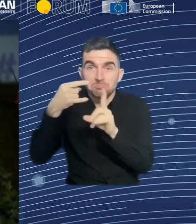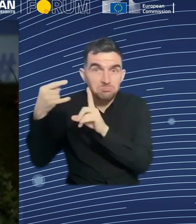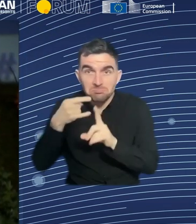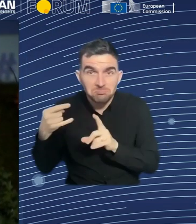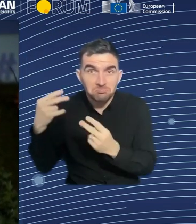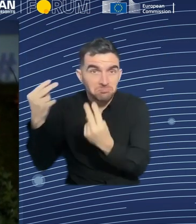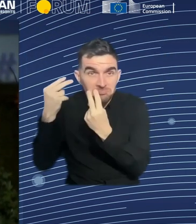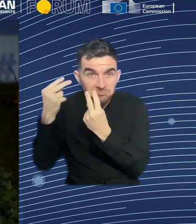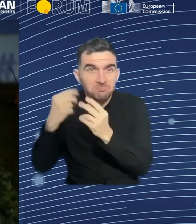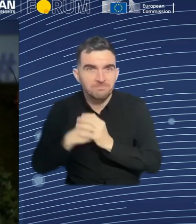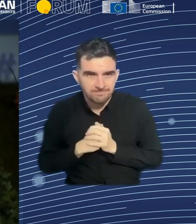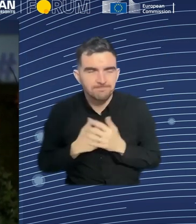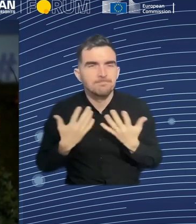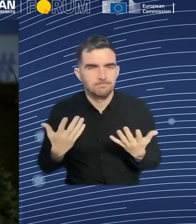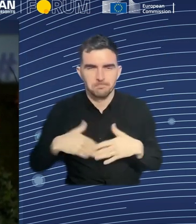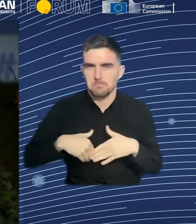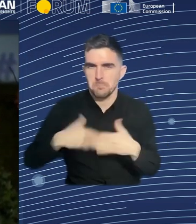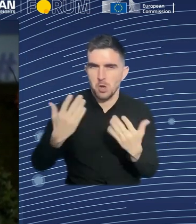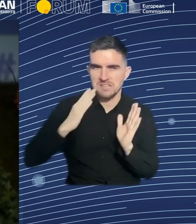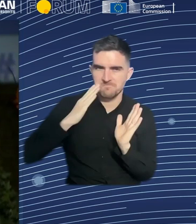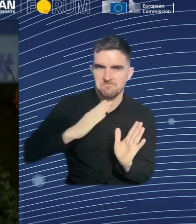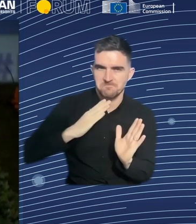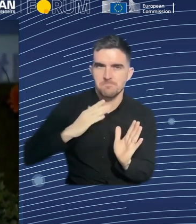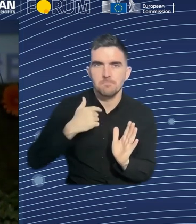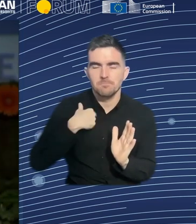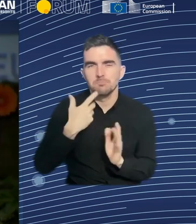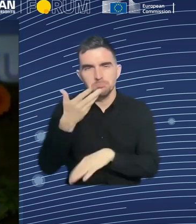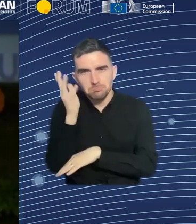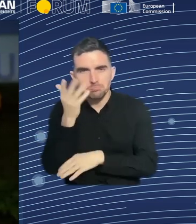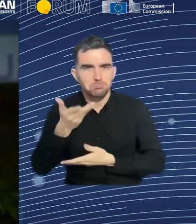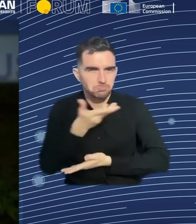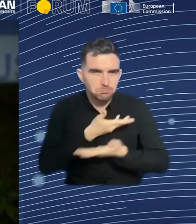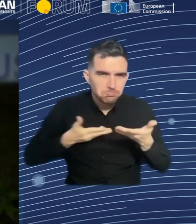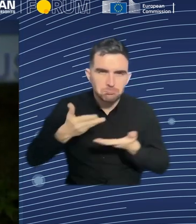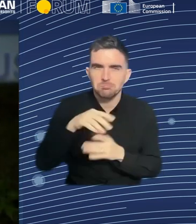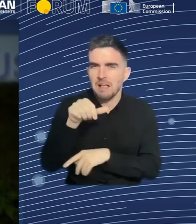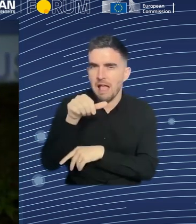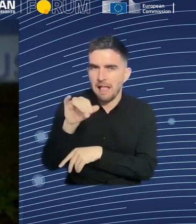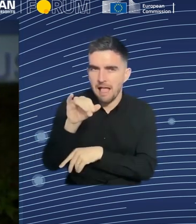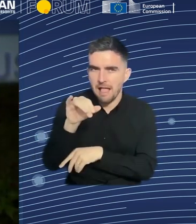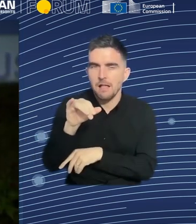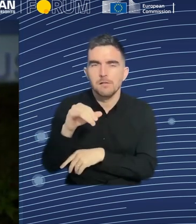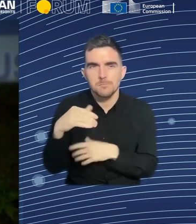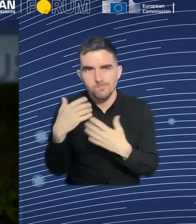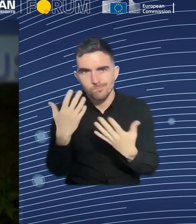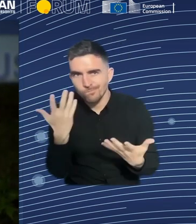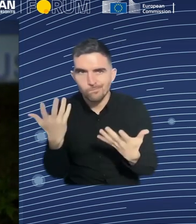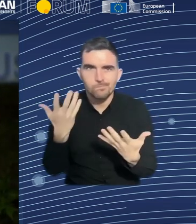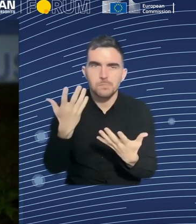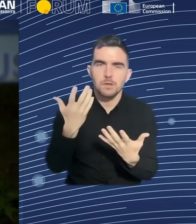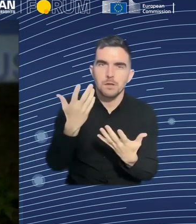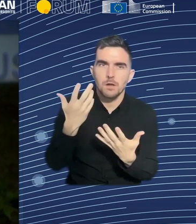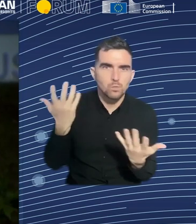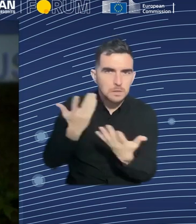manage AI. And to discuss this dimension, we have a very special guest with us. And this is the session Skills